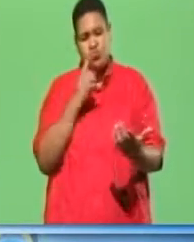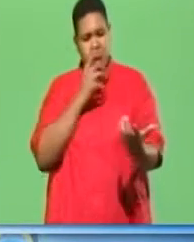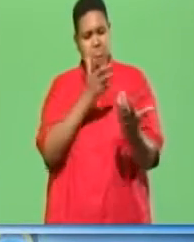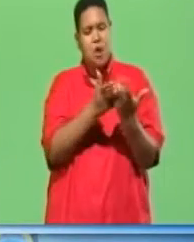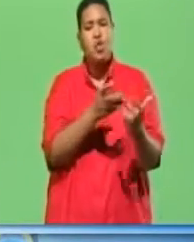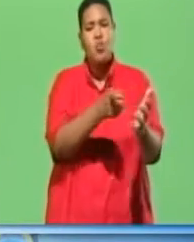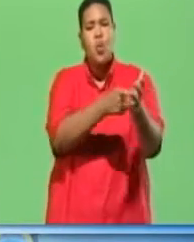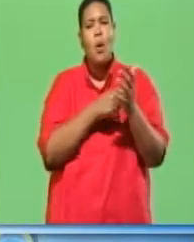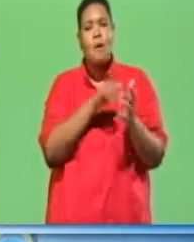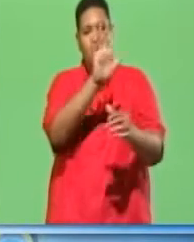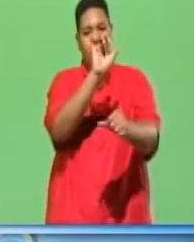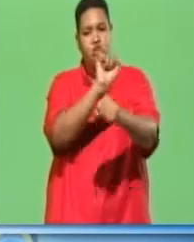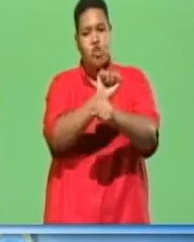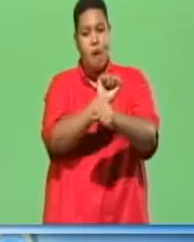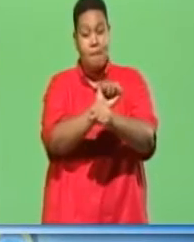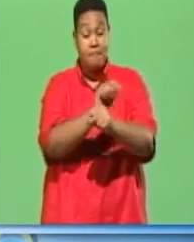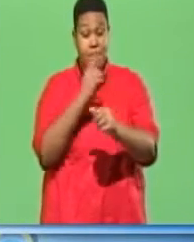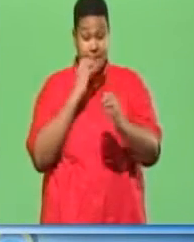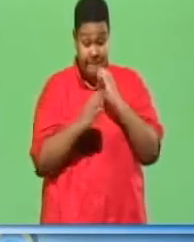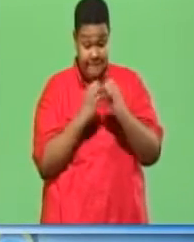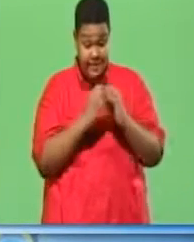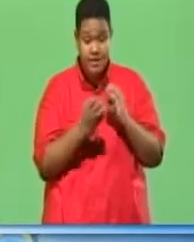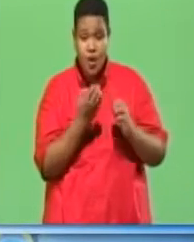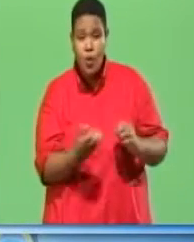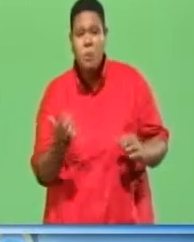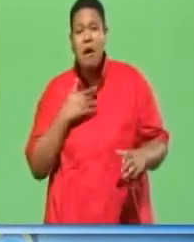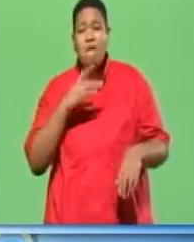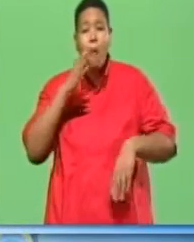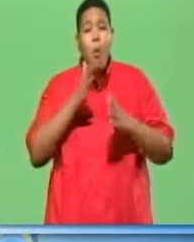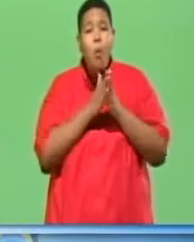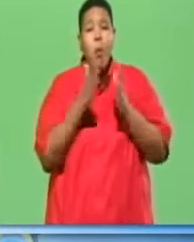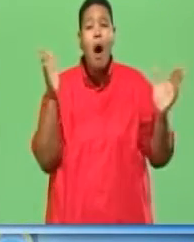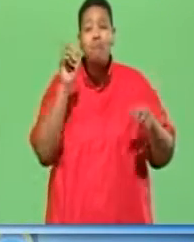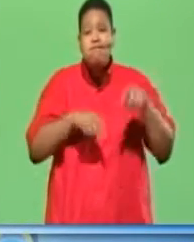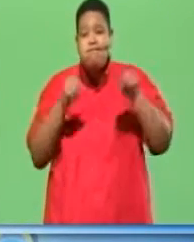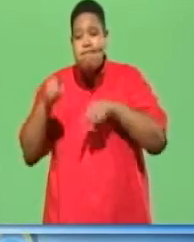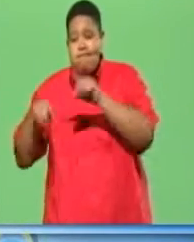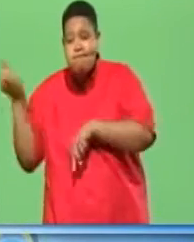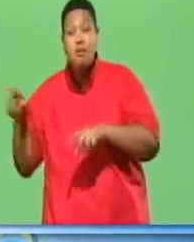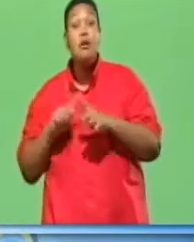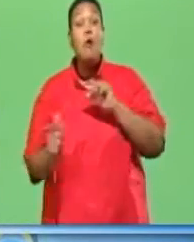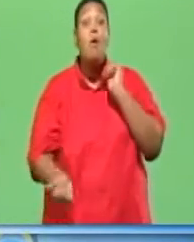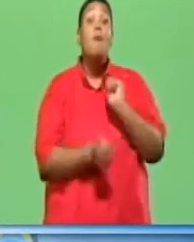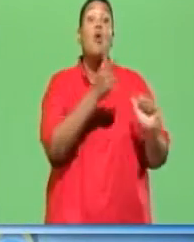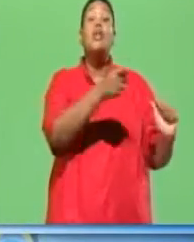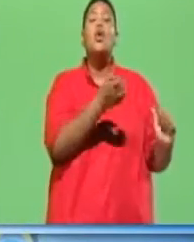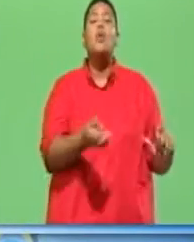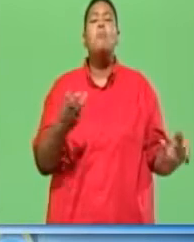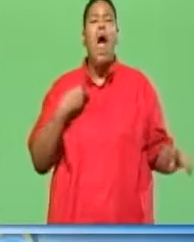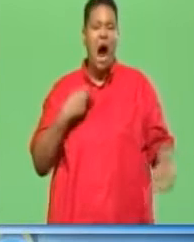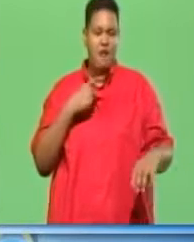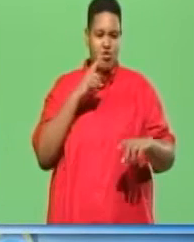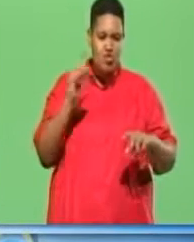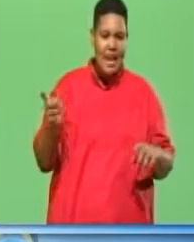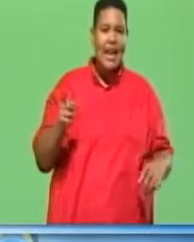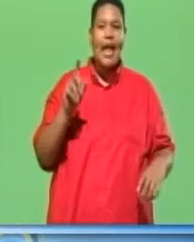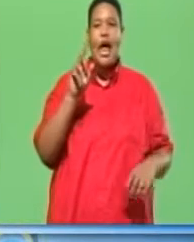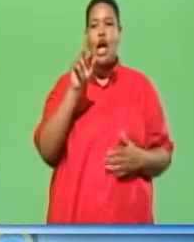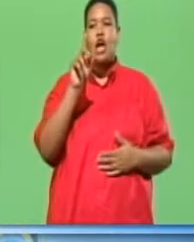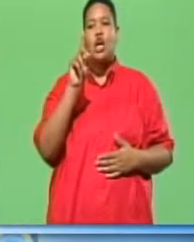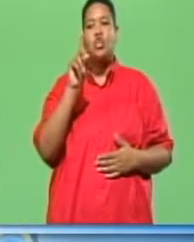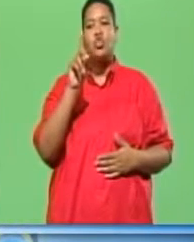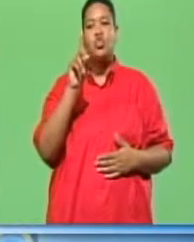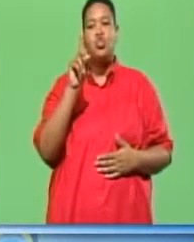requirements of a given job. Fixing tools cover a wide range, but most of these tools have either a driving or a